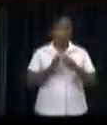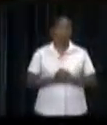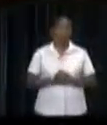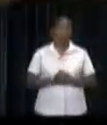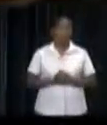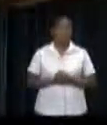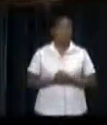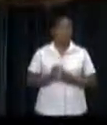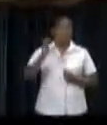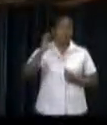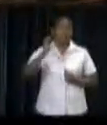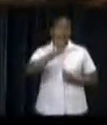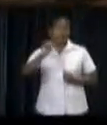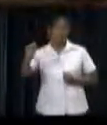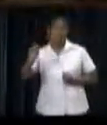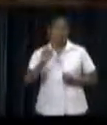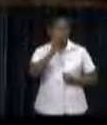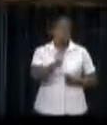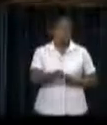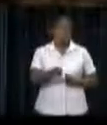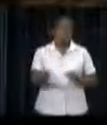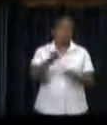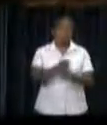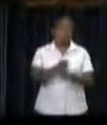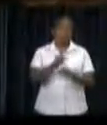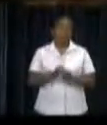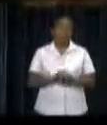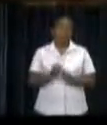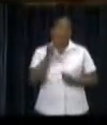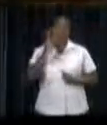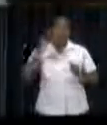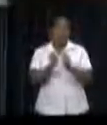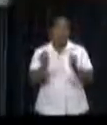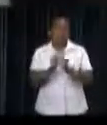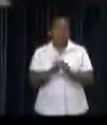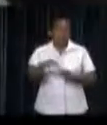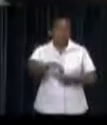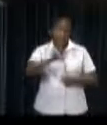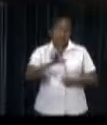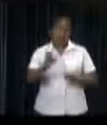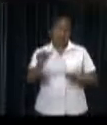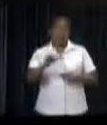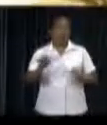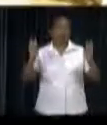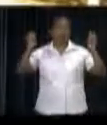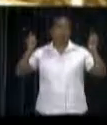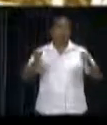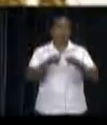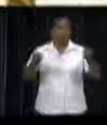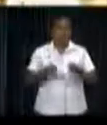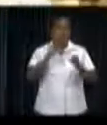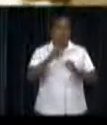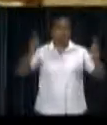among the young people. Shavara Simmons is president of the Foundation. Each year, the Foundation selects a